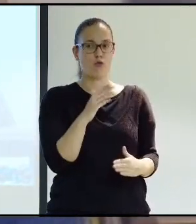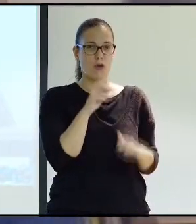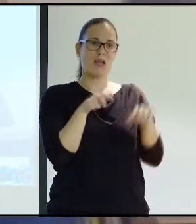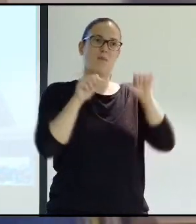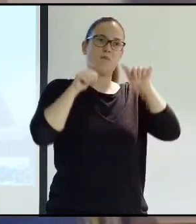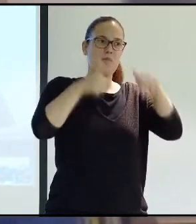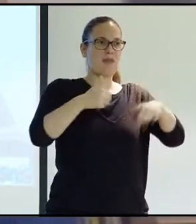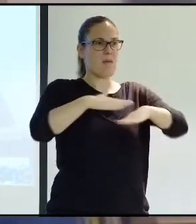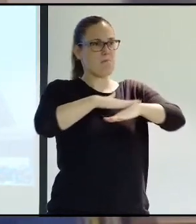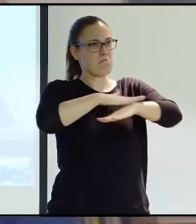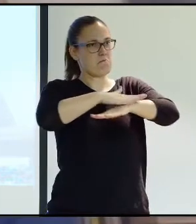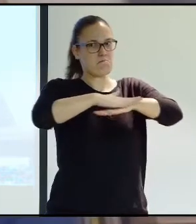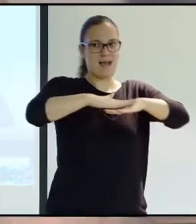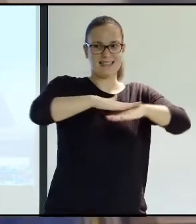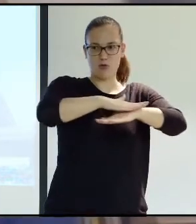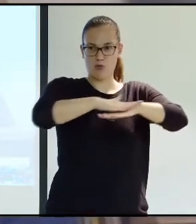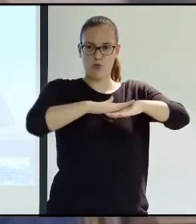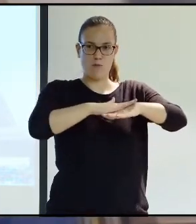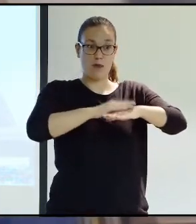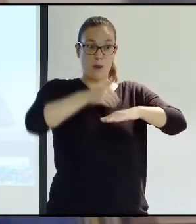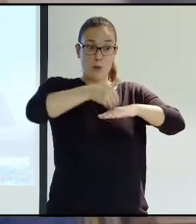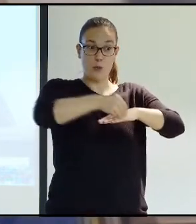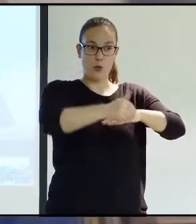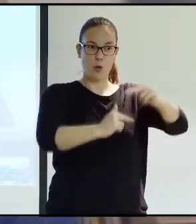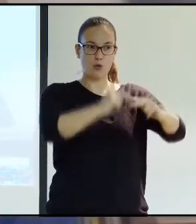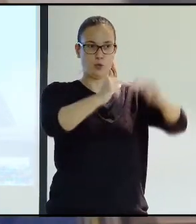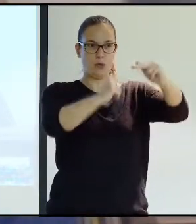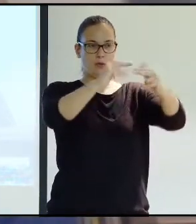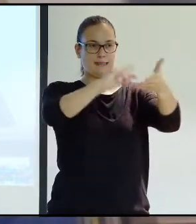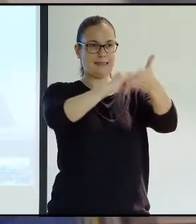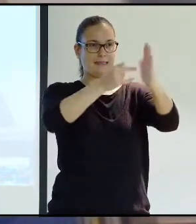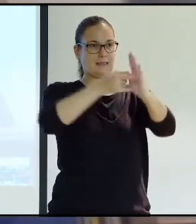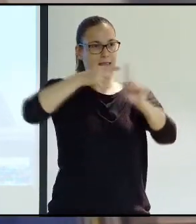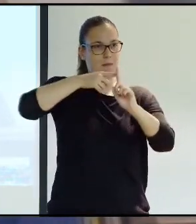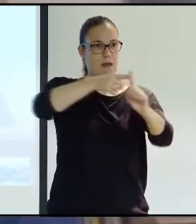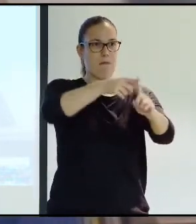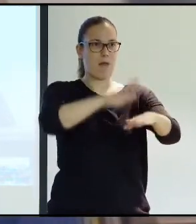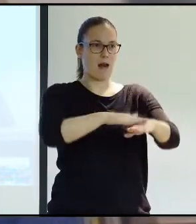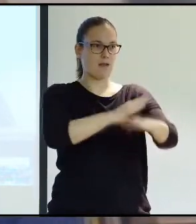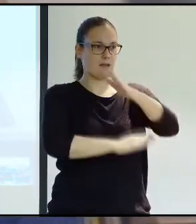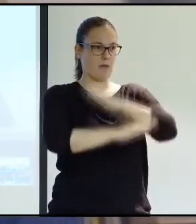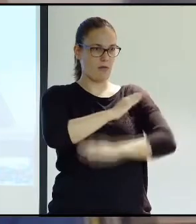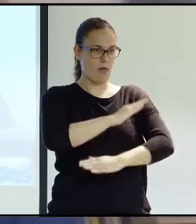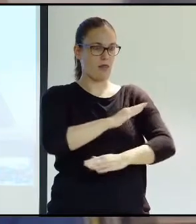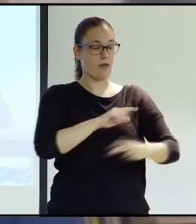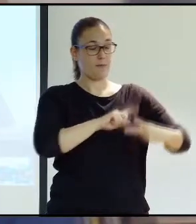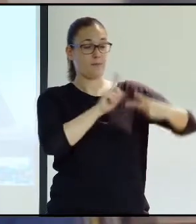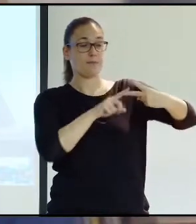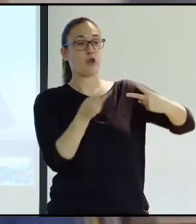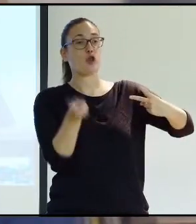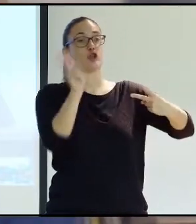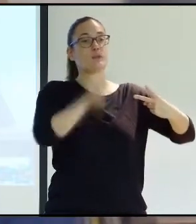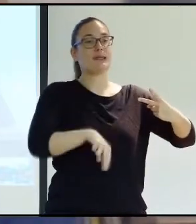handicapped people, that established the system that was ultimately built